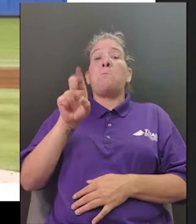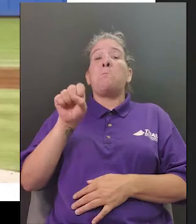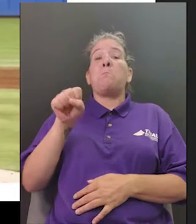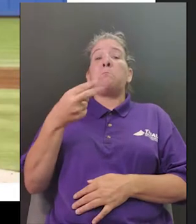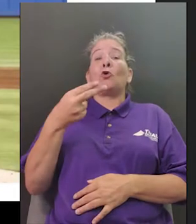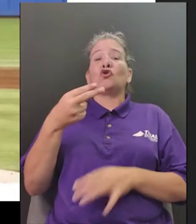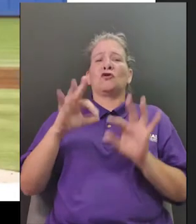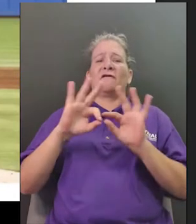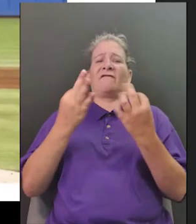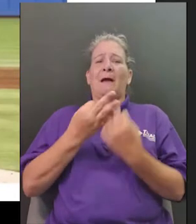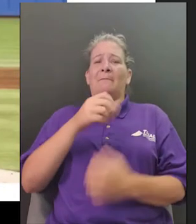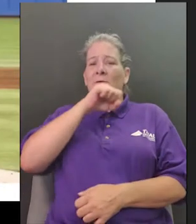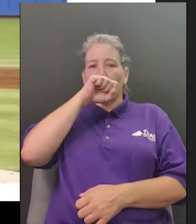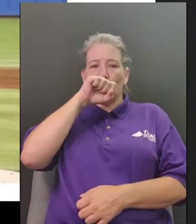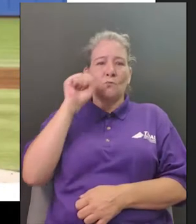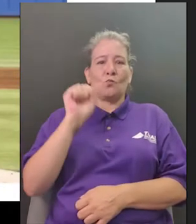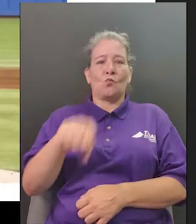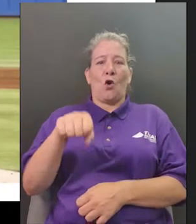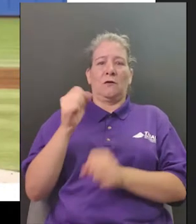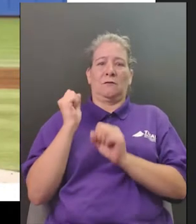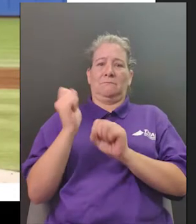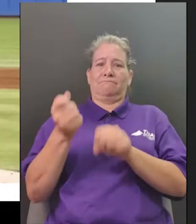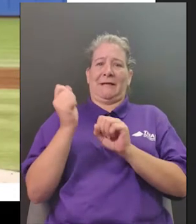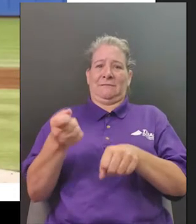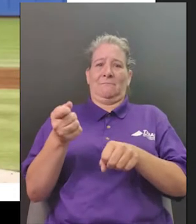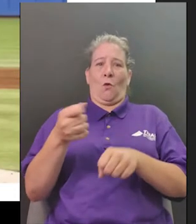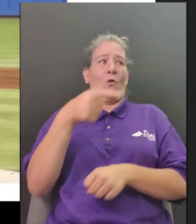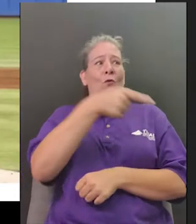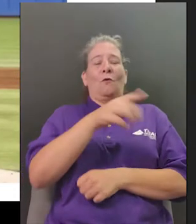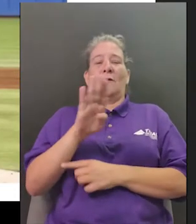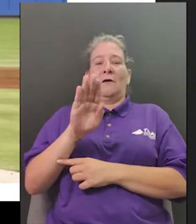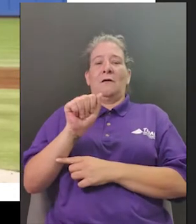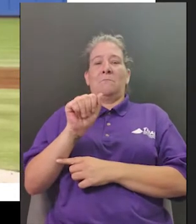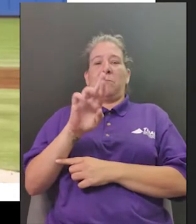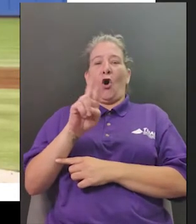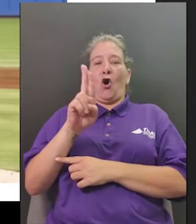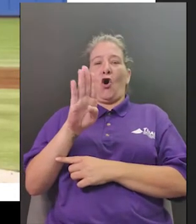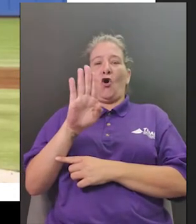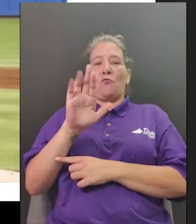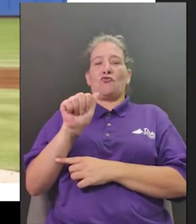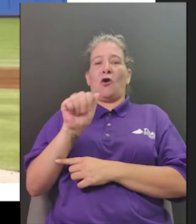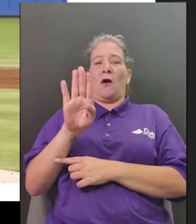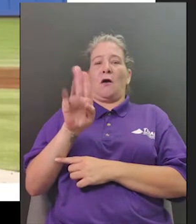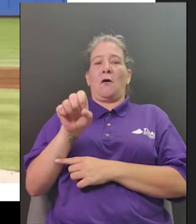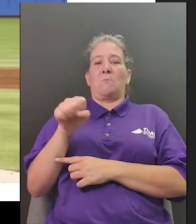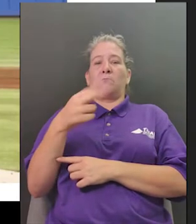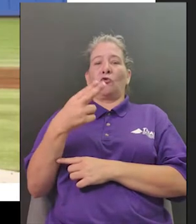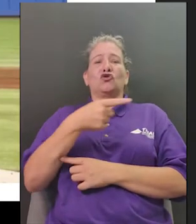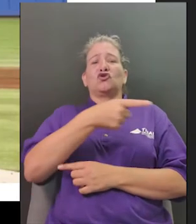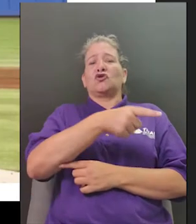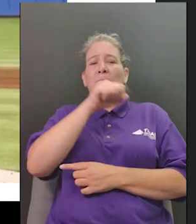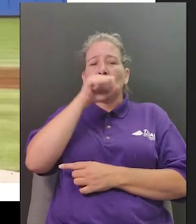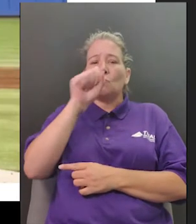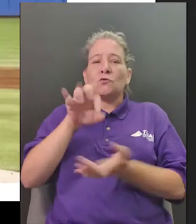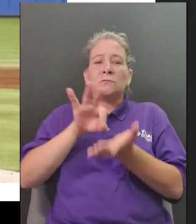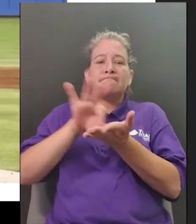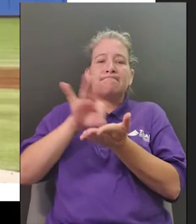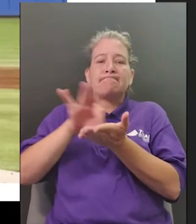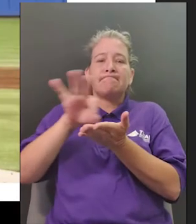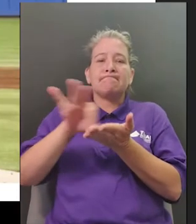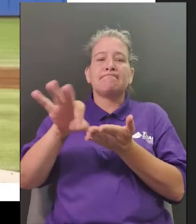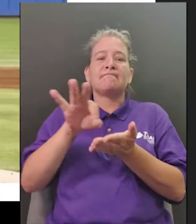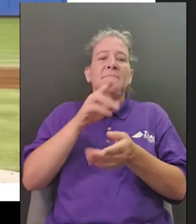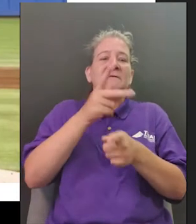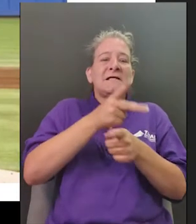lady barbara bush absolutely loves to attend baseball games with her family and was known to keep score